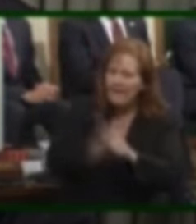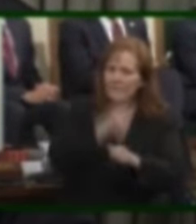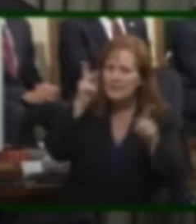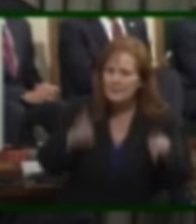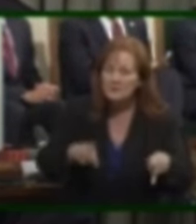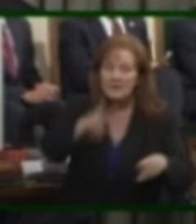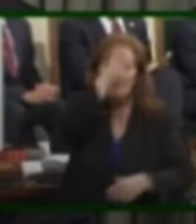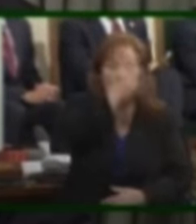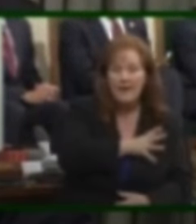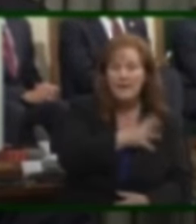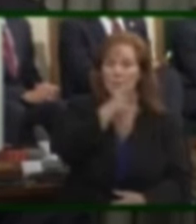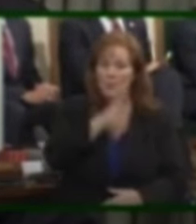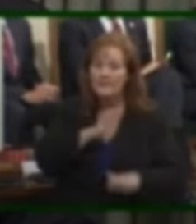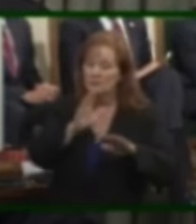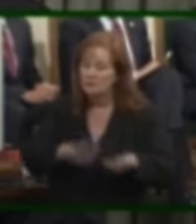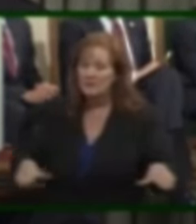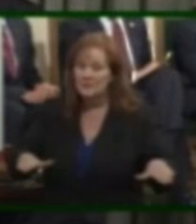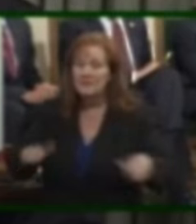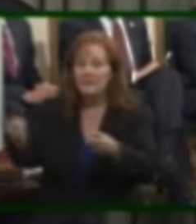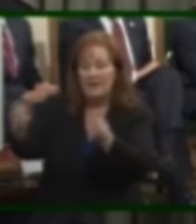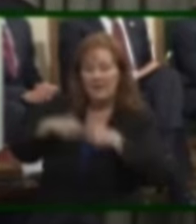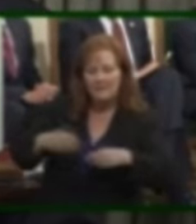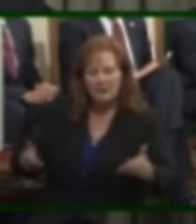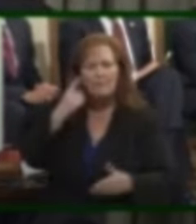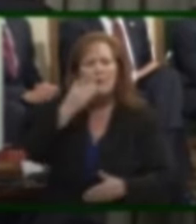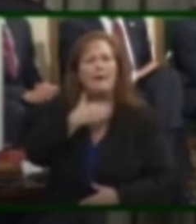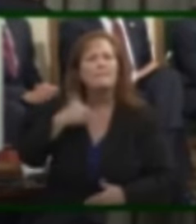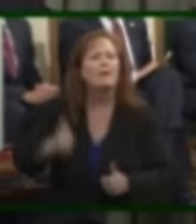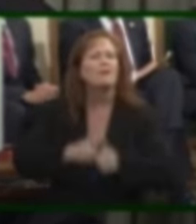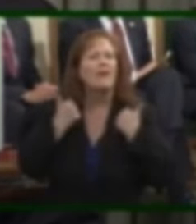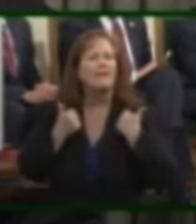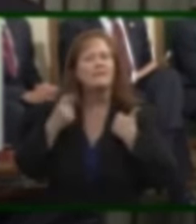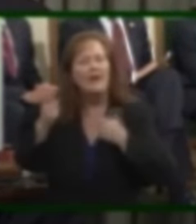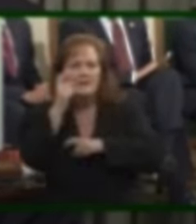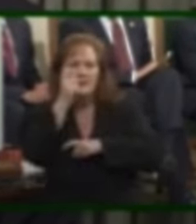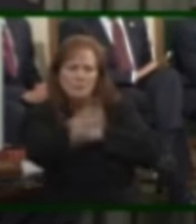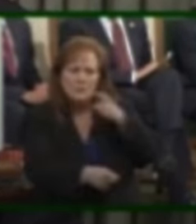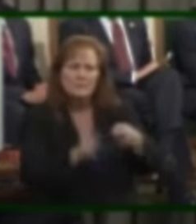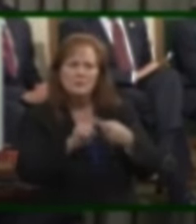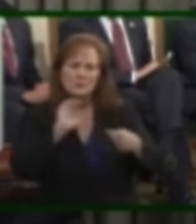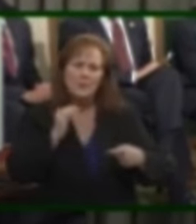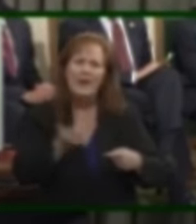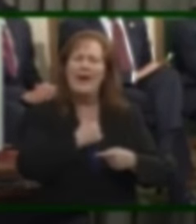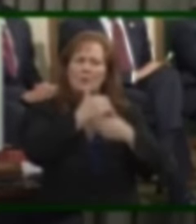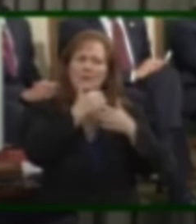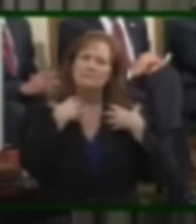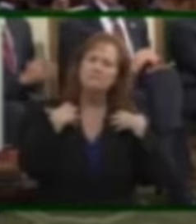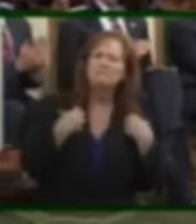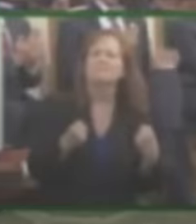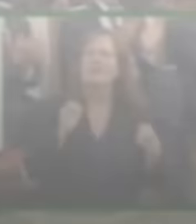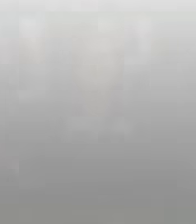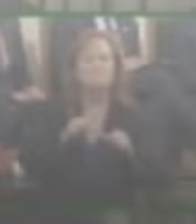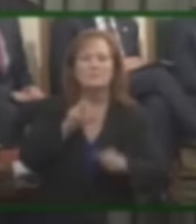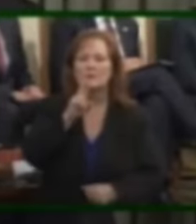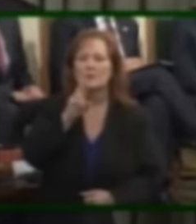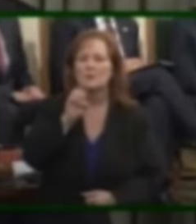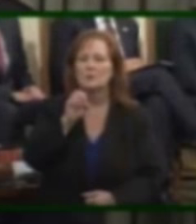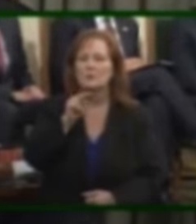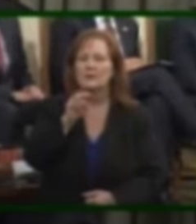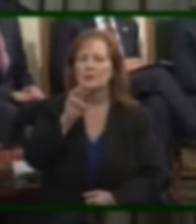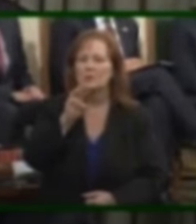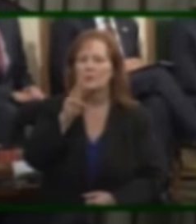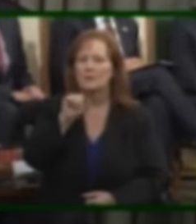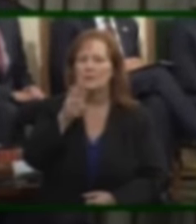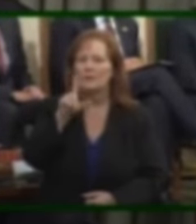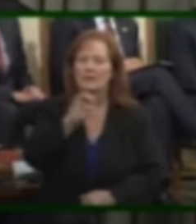Every man, woman and child who's come here for a better life and has contributed to the well-being of our state. Whatever